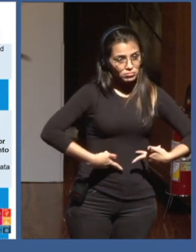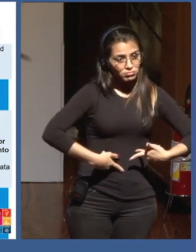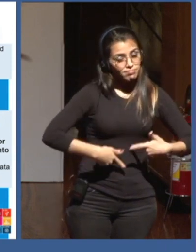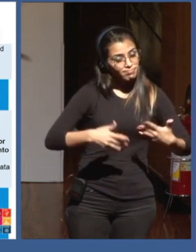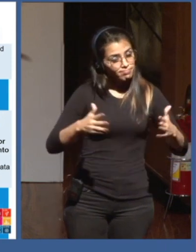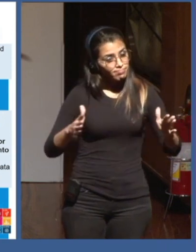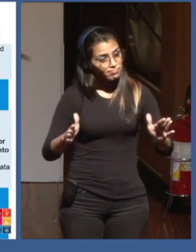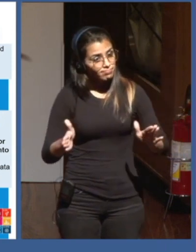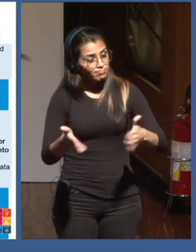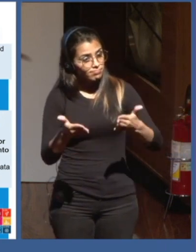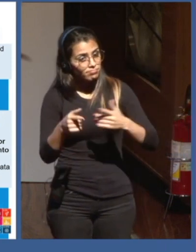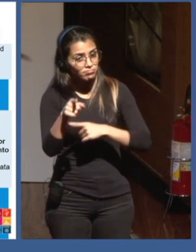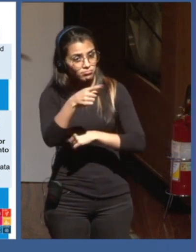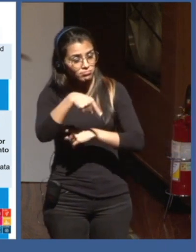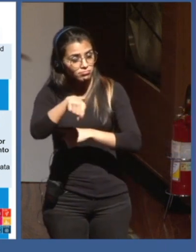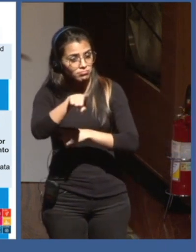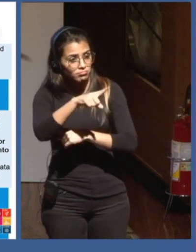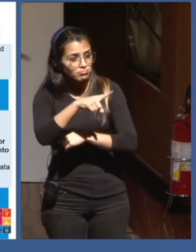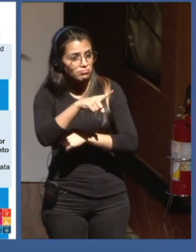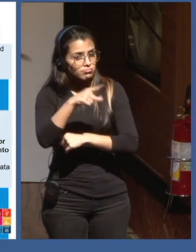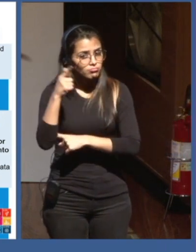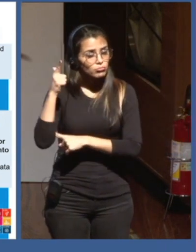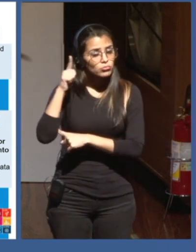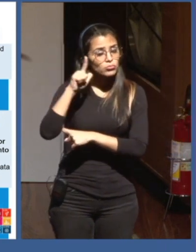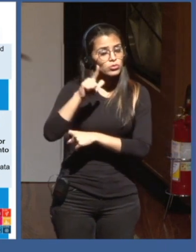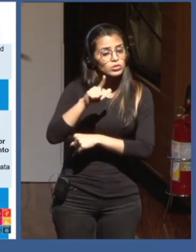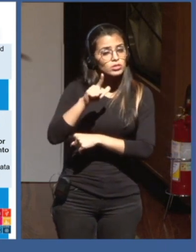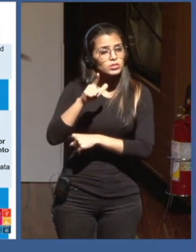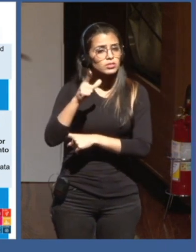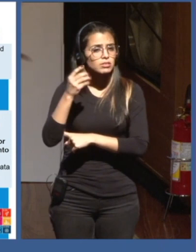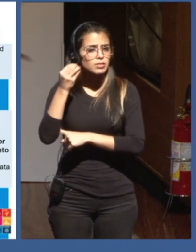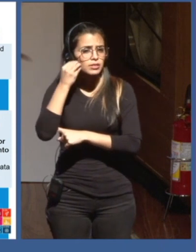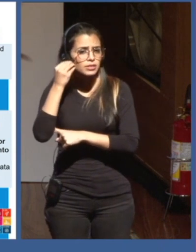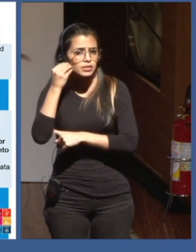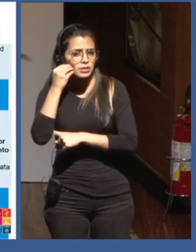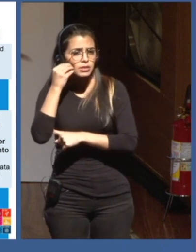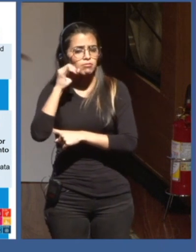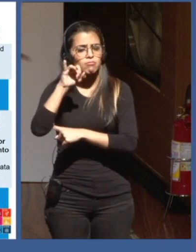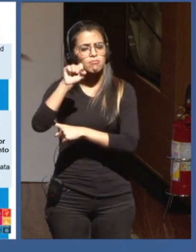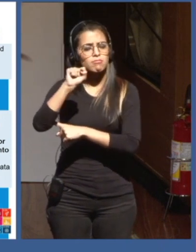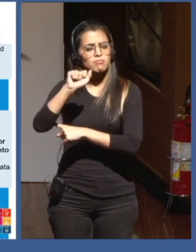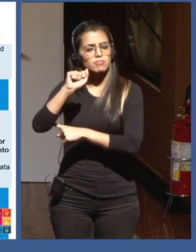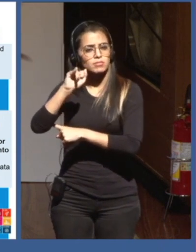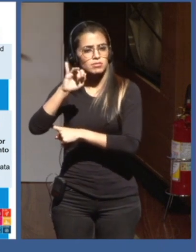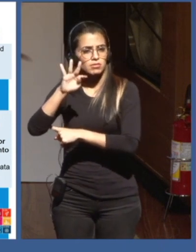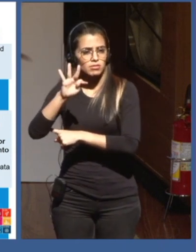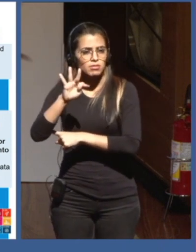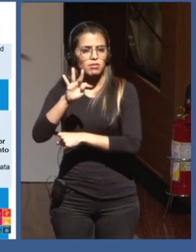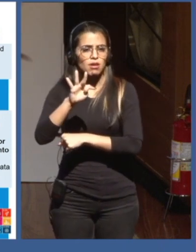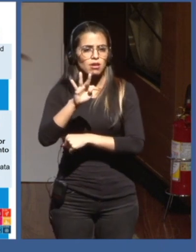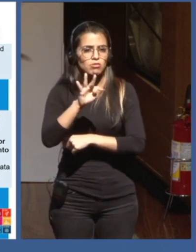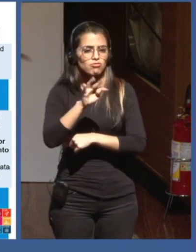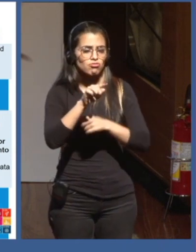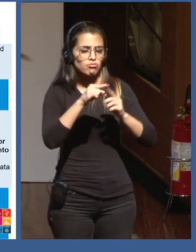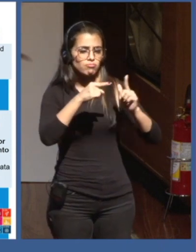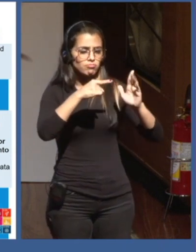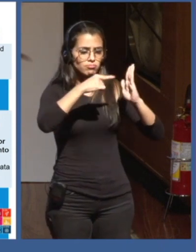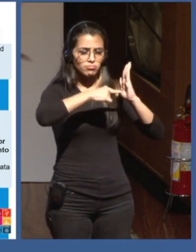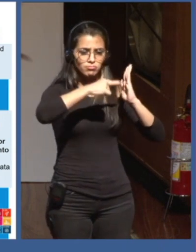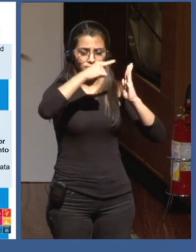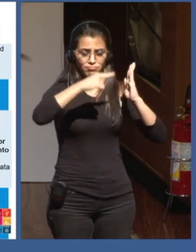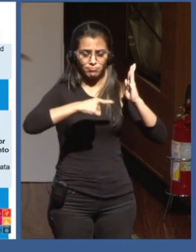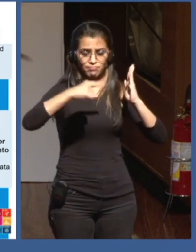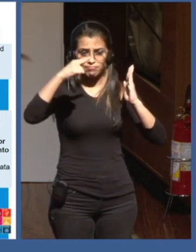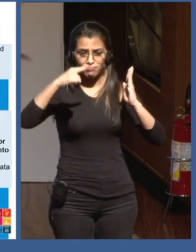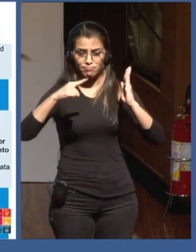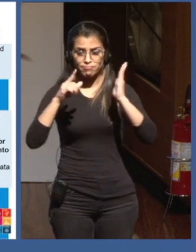able to get insights, to get indicators, to get statistics, to get evidence from data about a whole